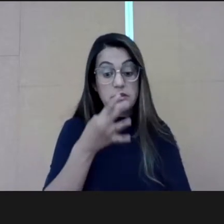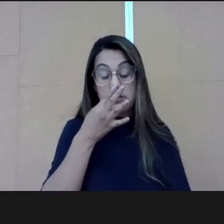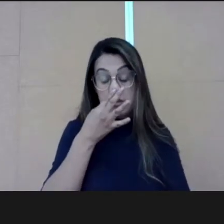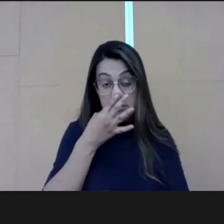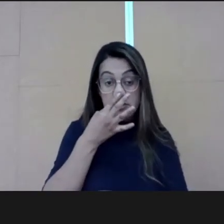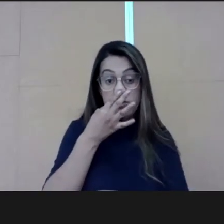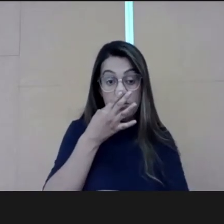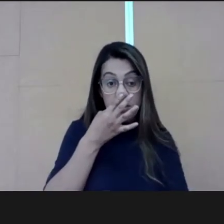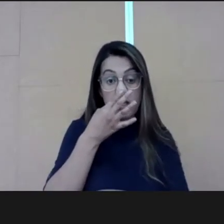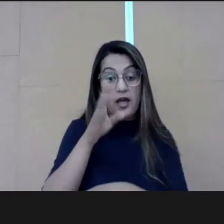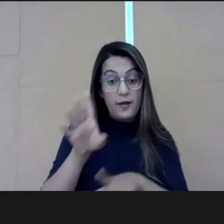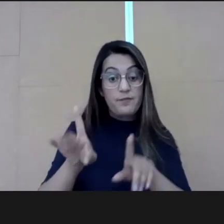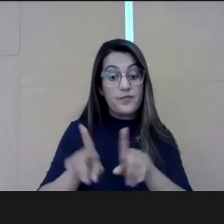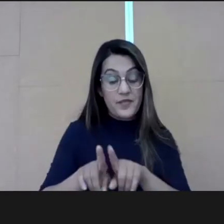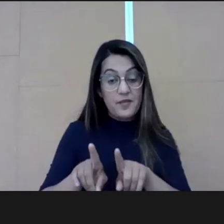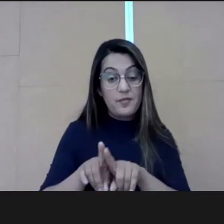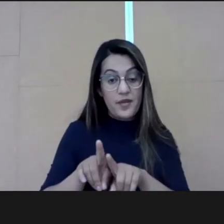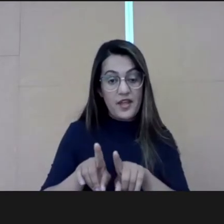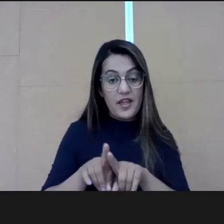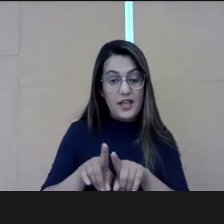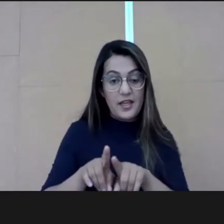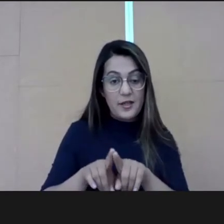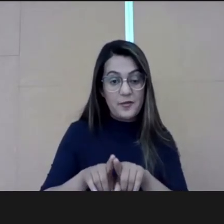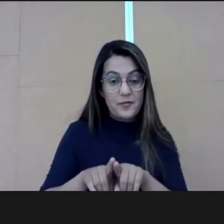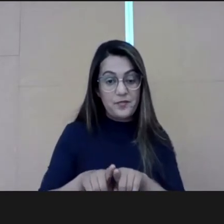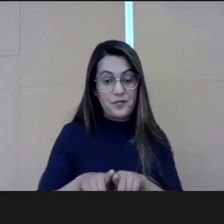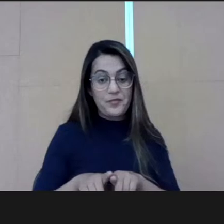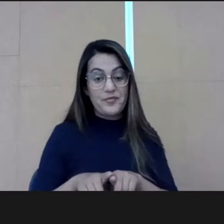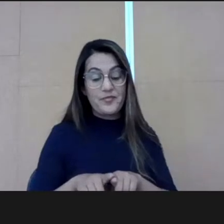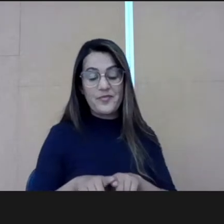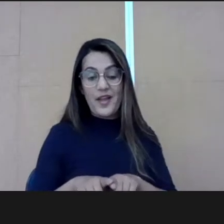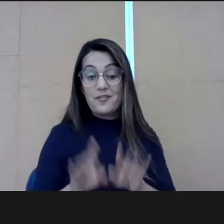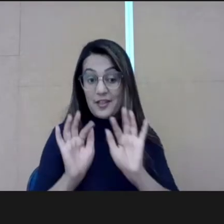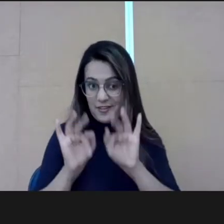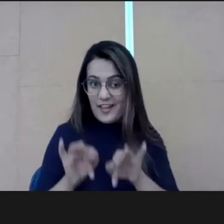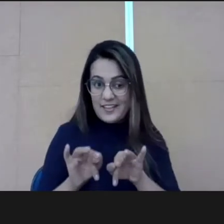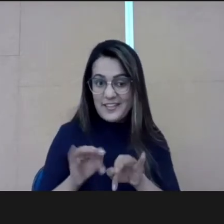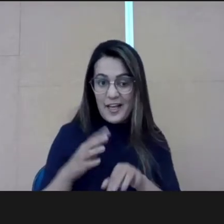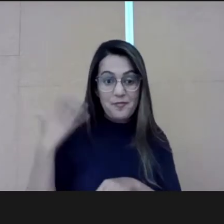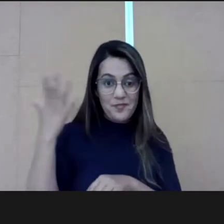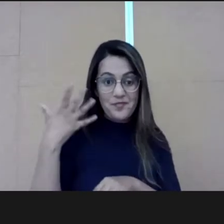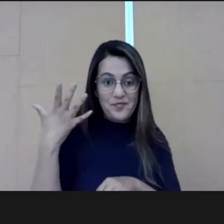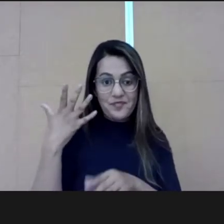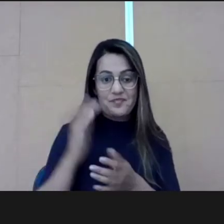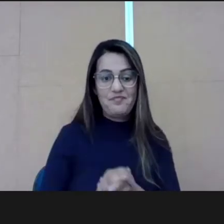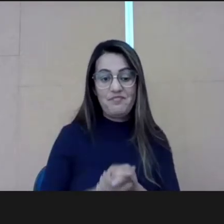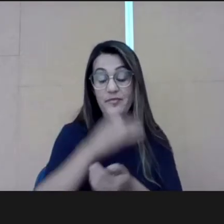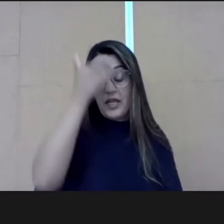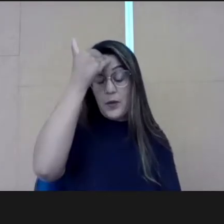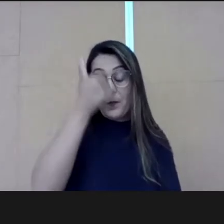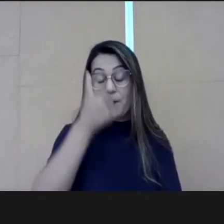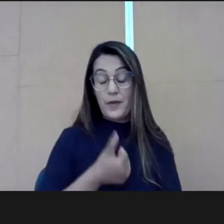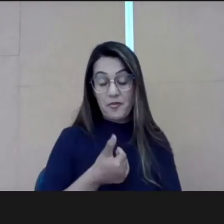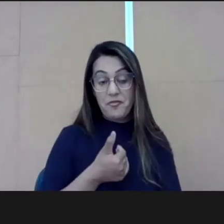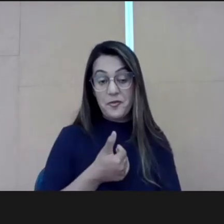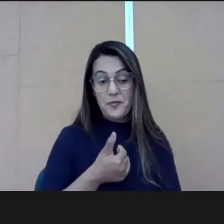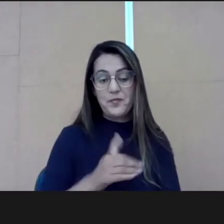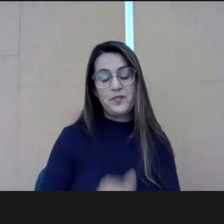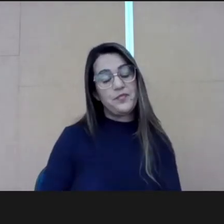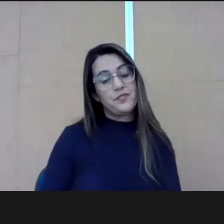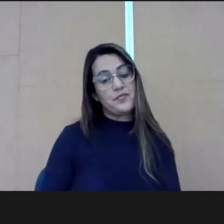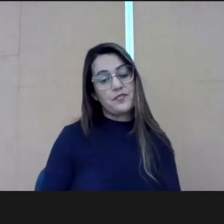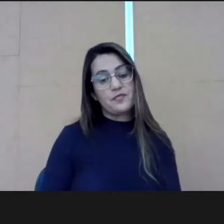are impressive for the program. Mariana, she is looking at me, you know, in a very angry way. have to finish.